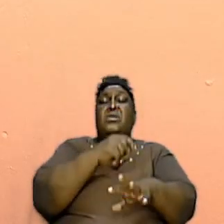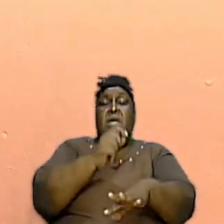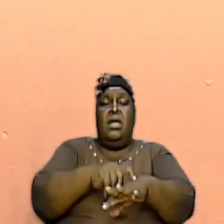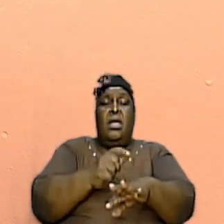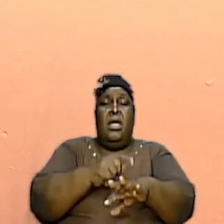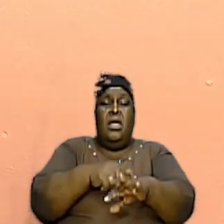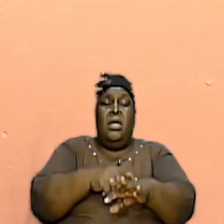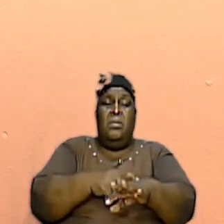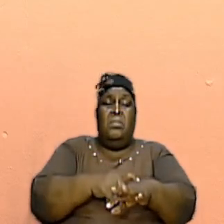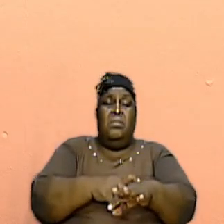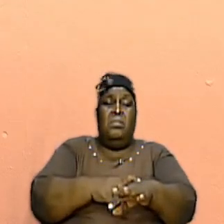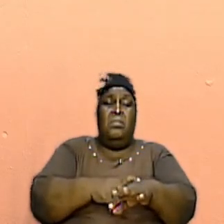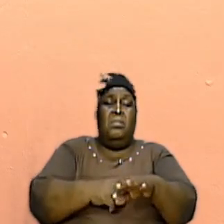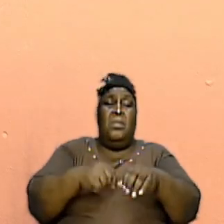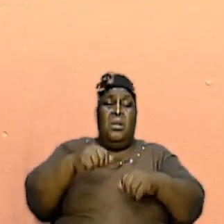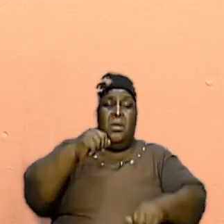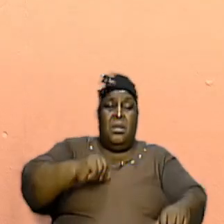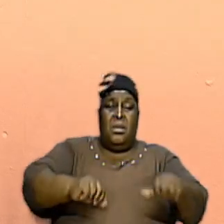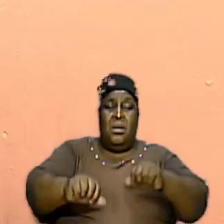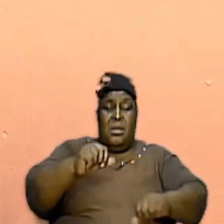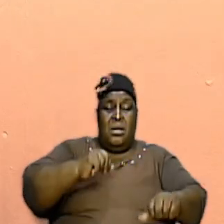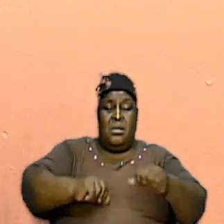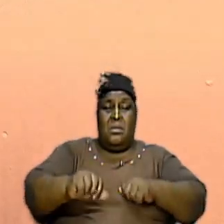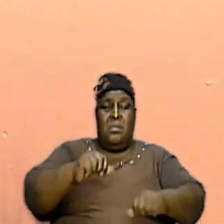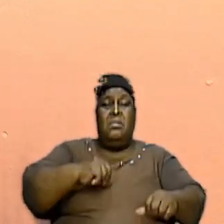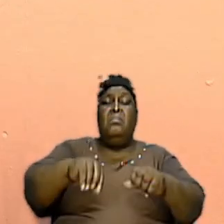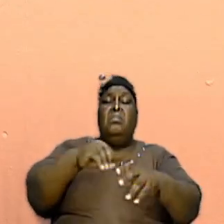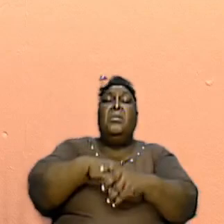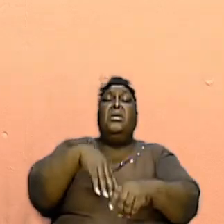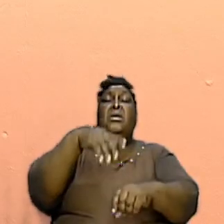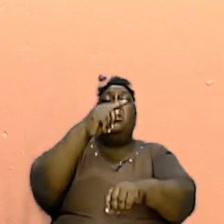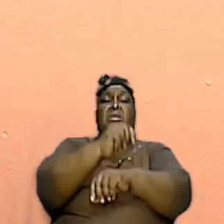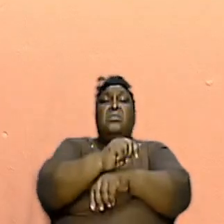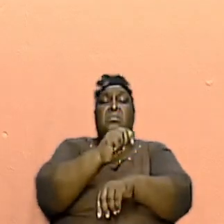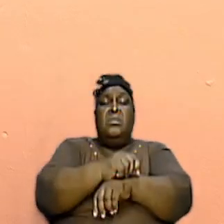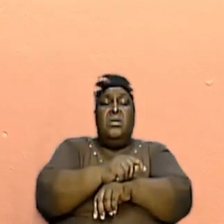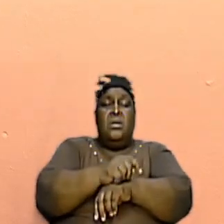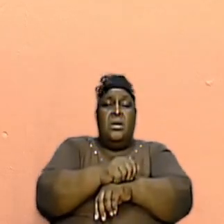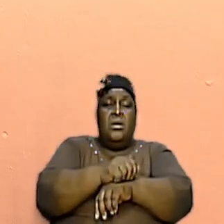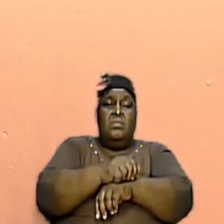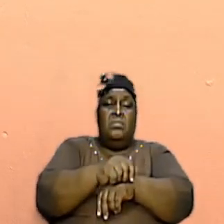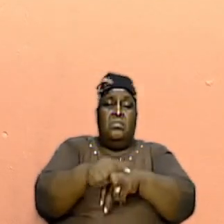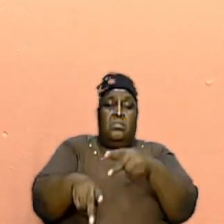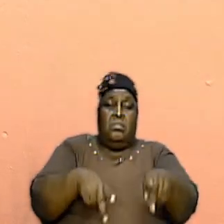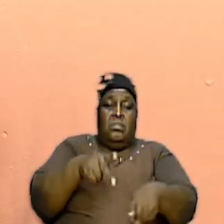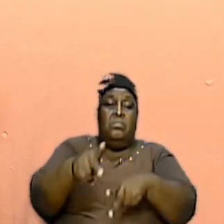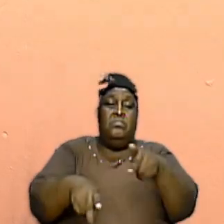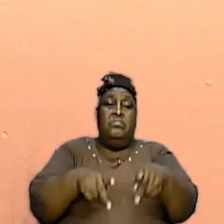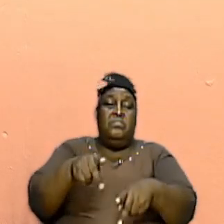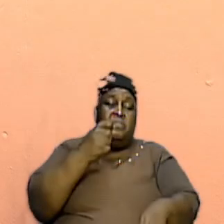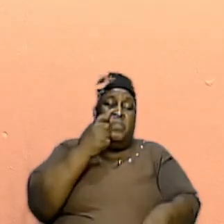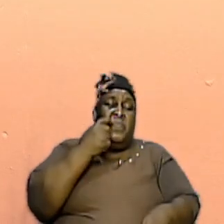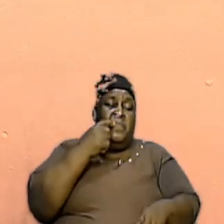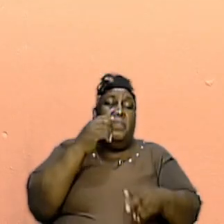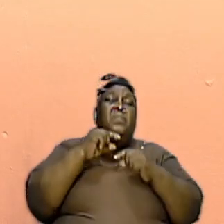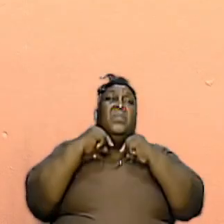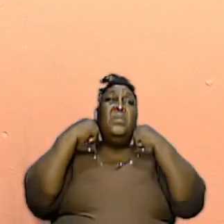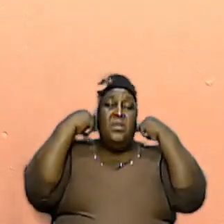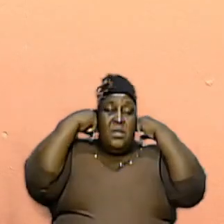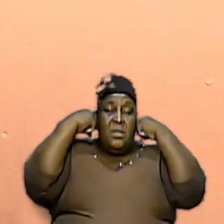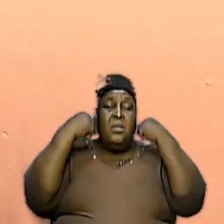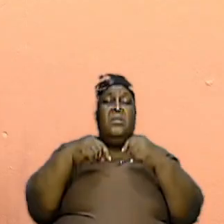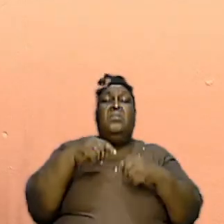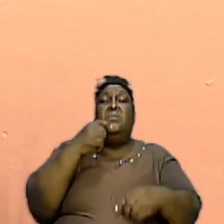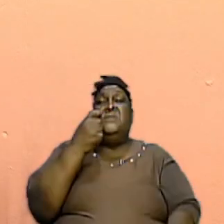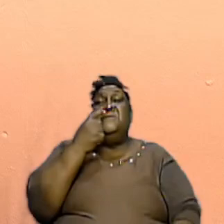there were activities taking place in the tabernacle, the people were serious, and the priests were serious,